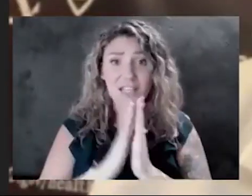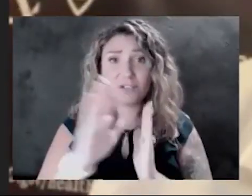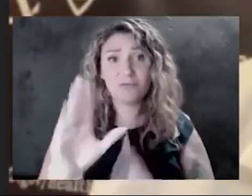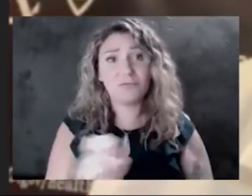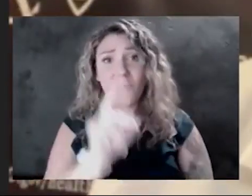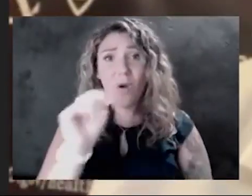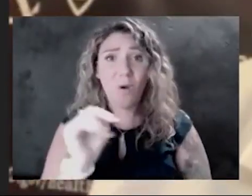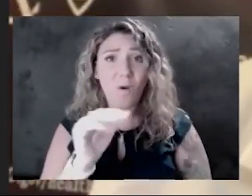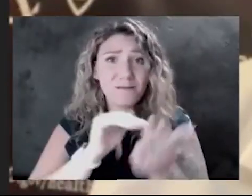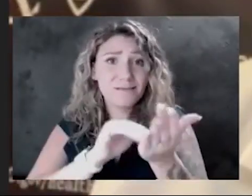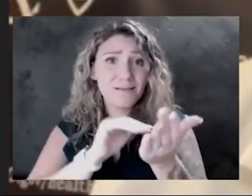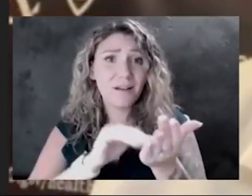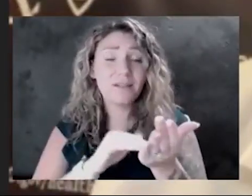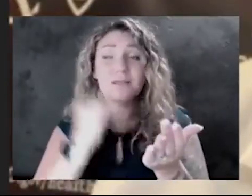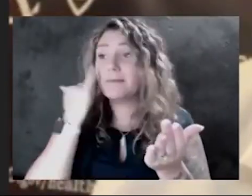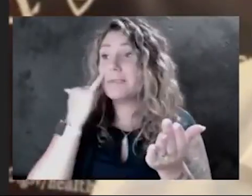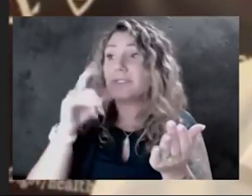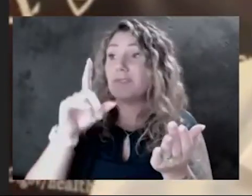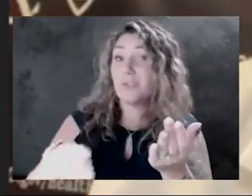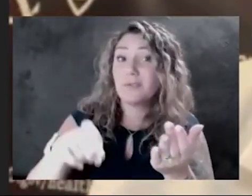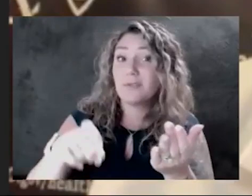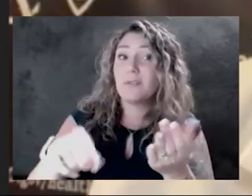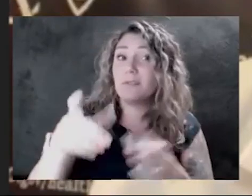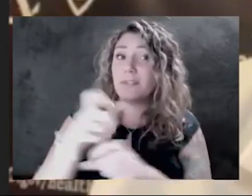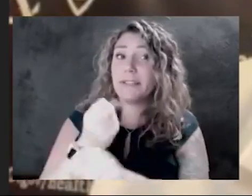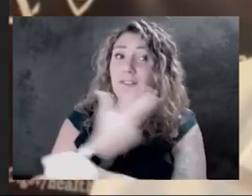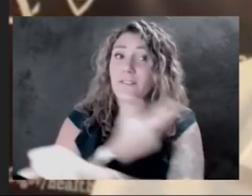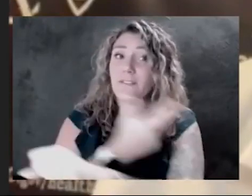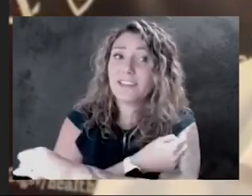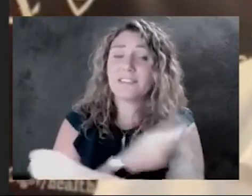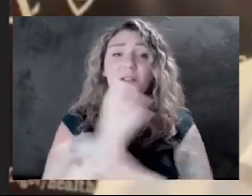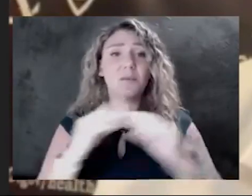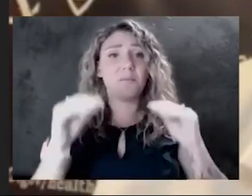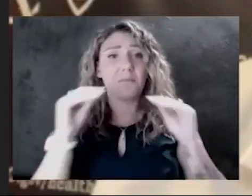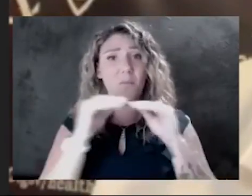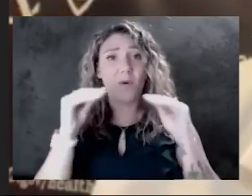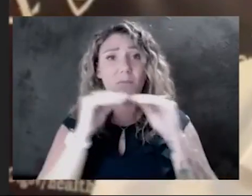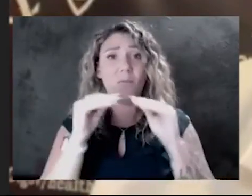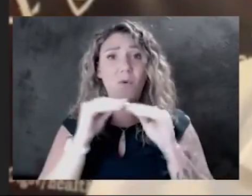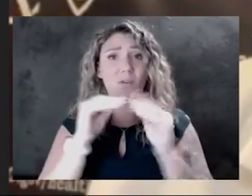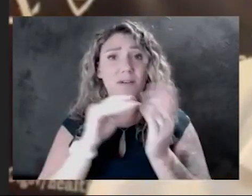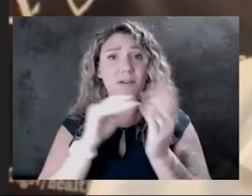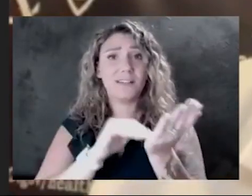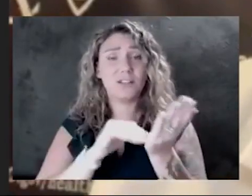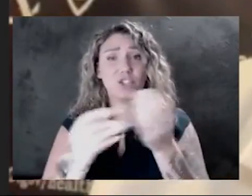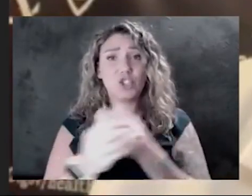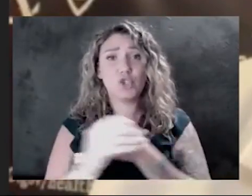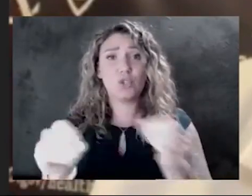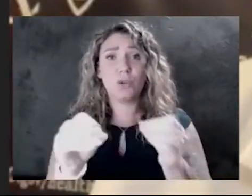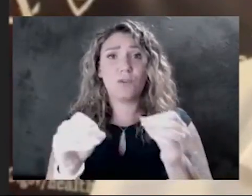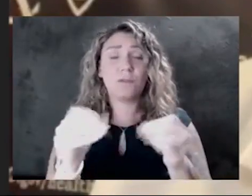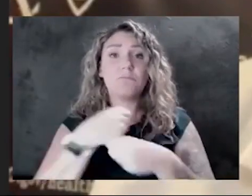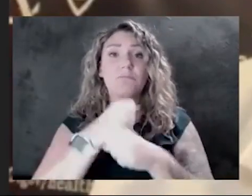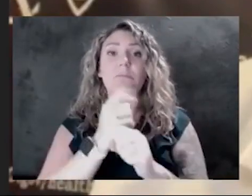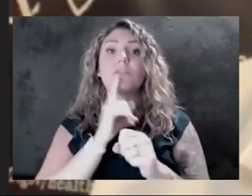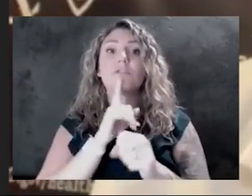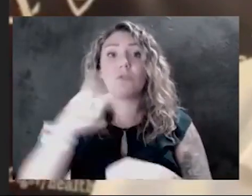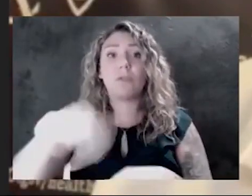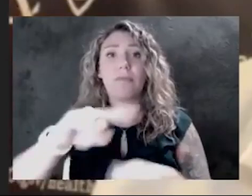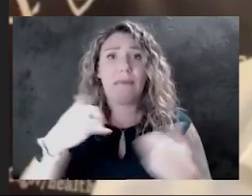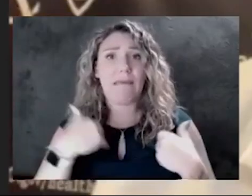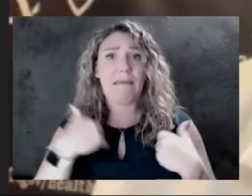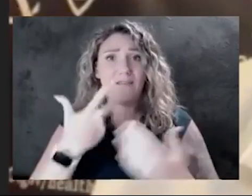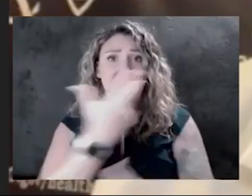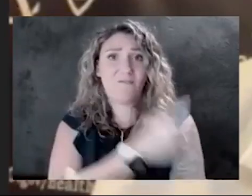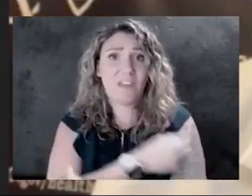whether you should be getting the vaccine or not. In fact, more and more doctors' offices are now making sure they've got the vaccine